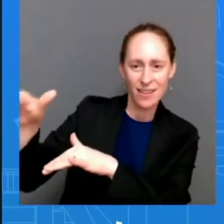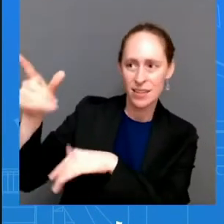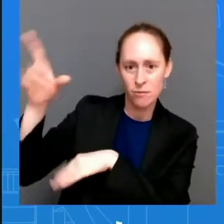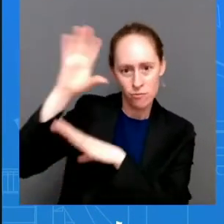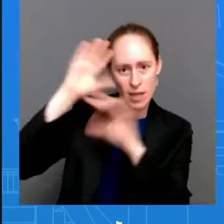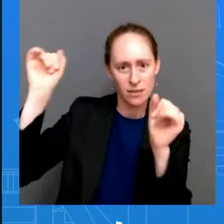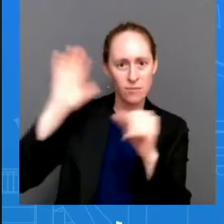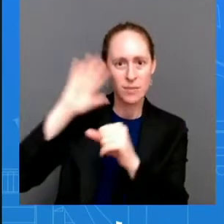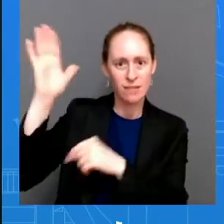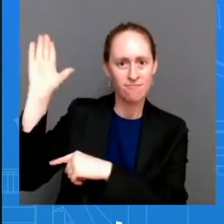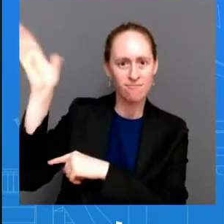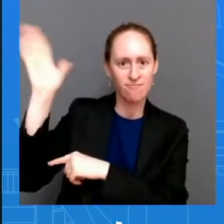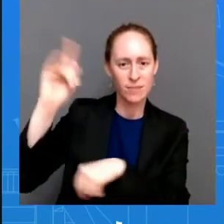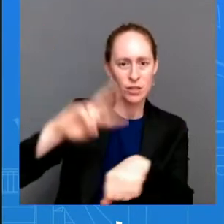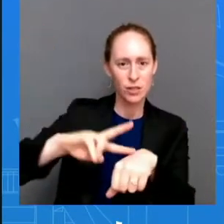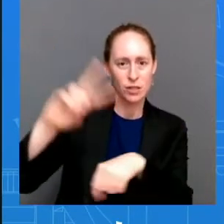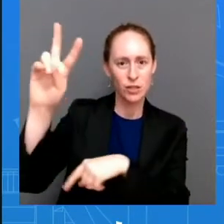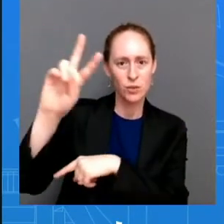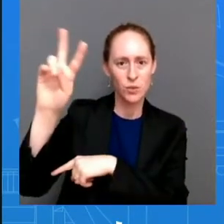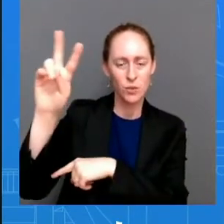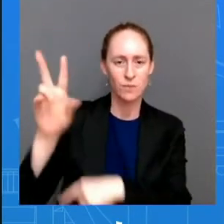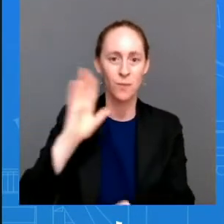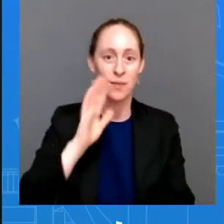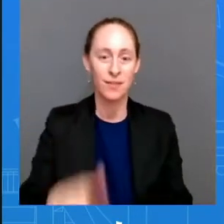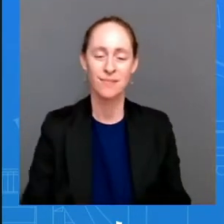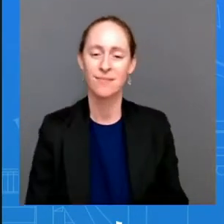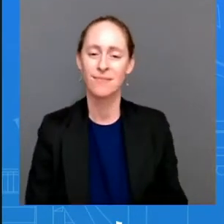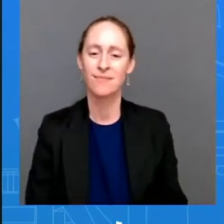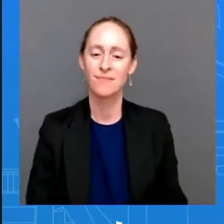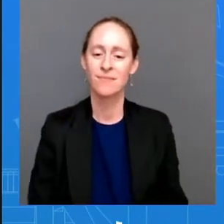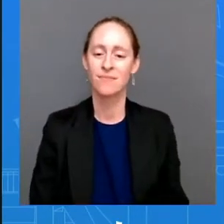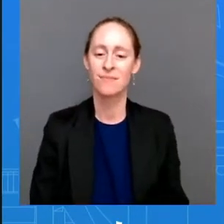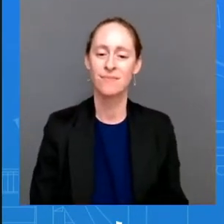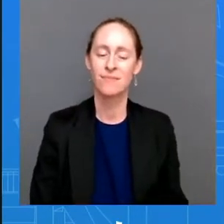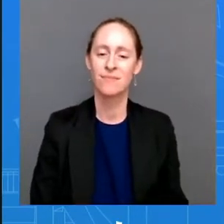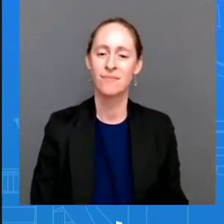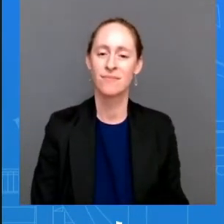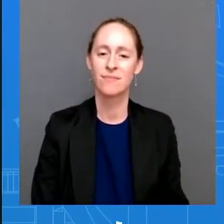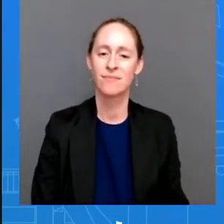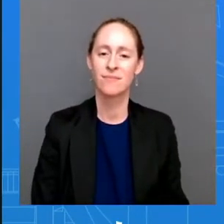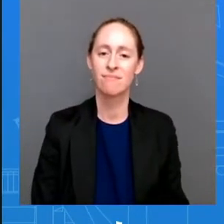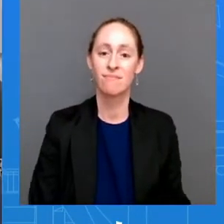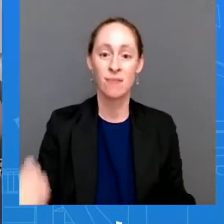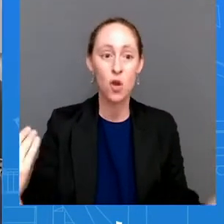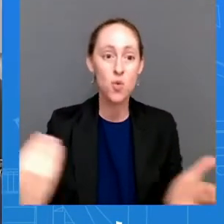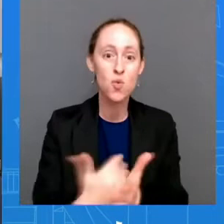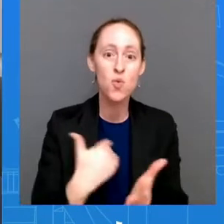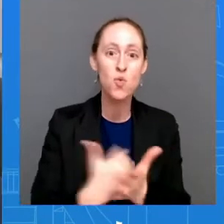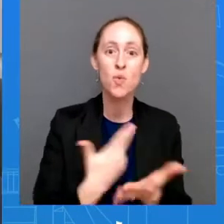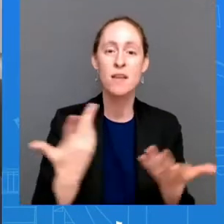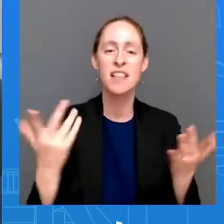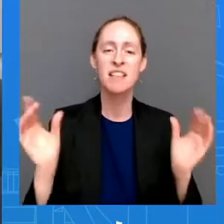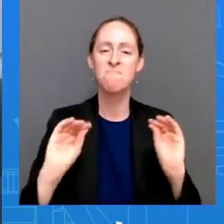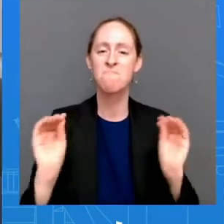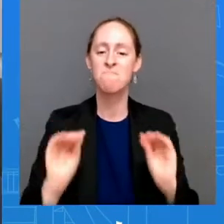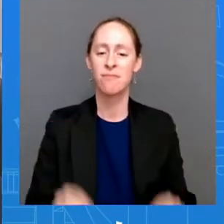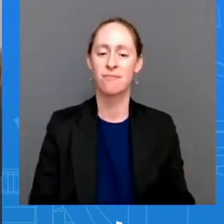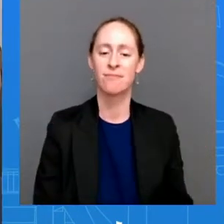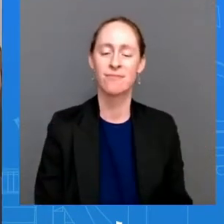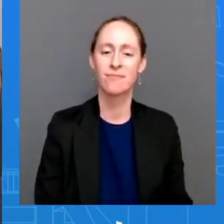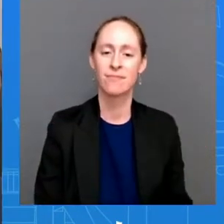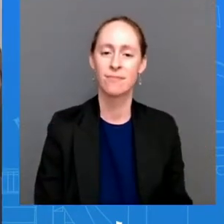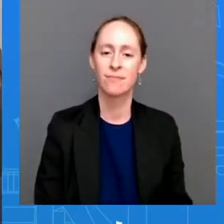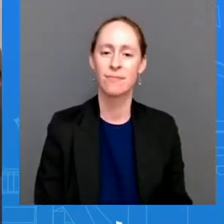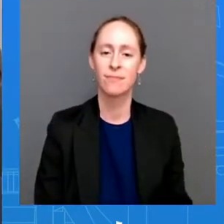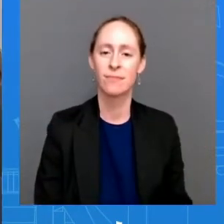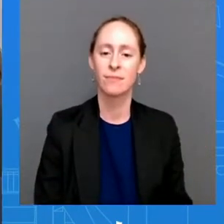order that we're moving forward with uh i don't have more to share on that does uh do the results in kansas as expressed by the people of